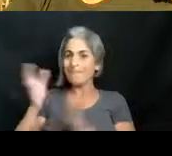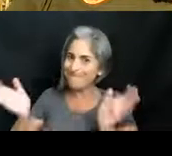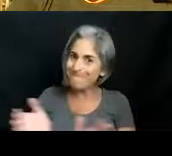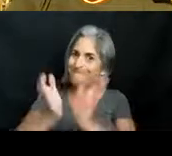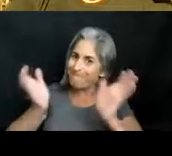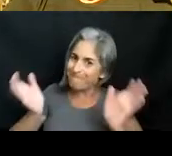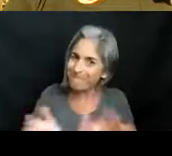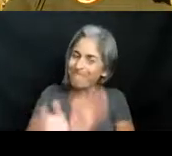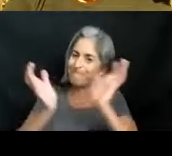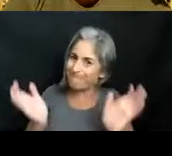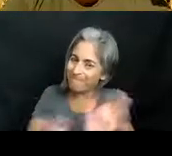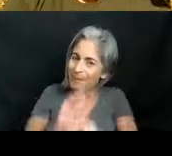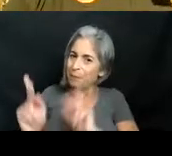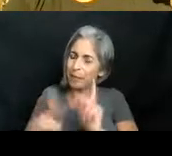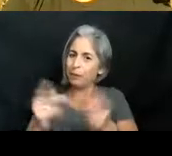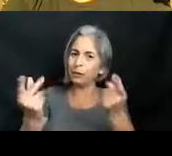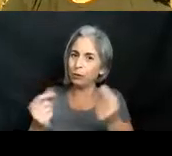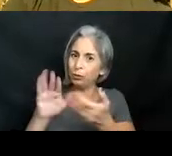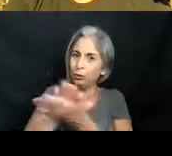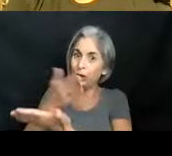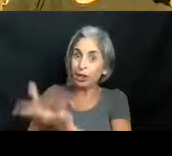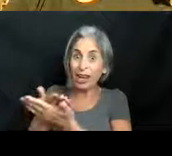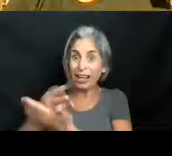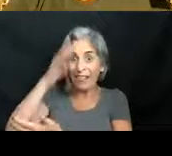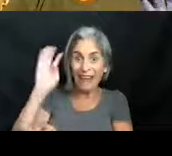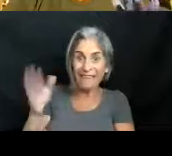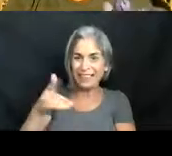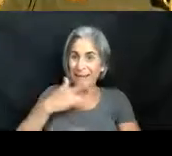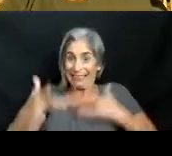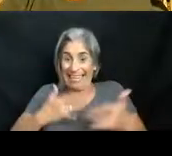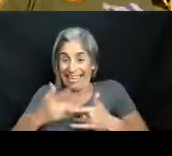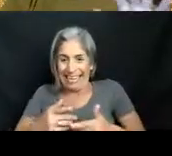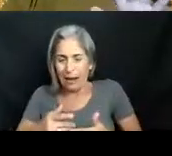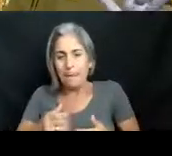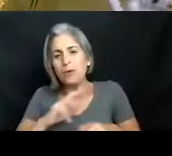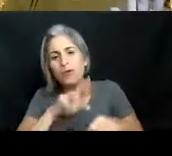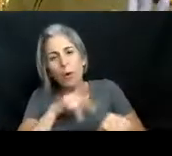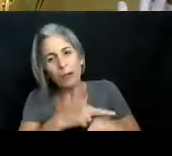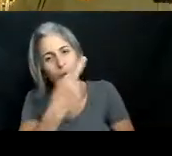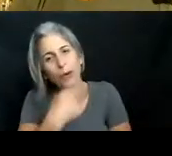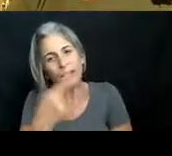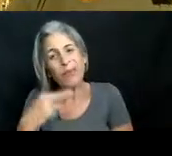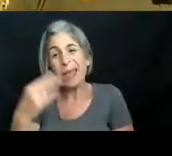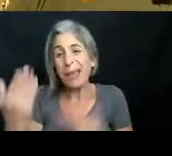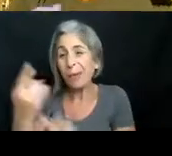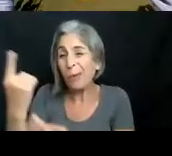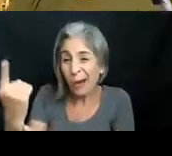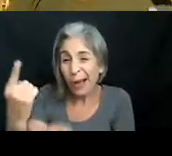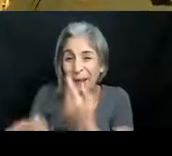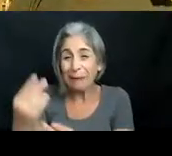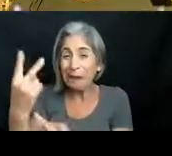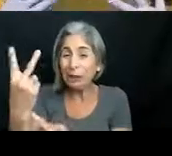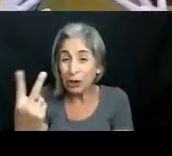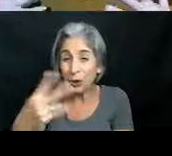and pushing for. So I'm very excited to hear about that. Usually, restaurants will only ever have like one, maybe two lionfish dishes